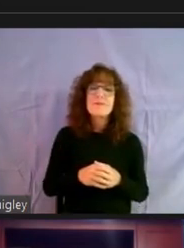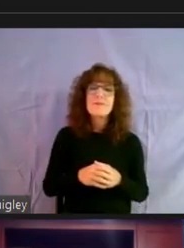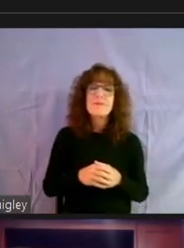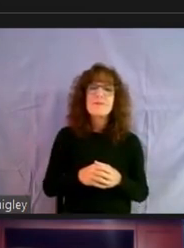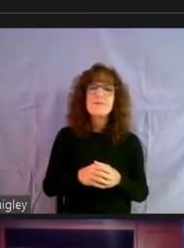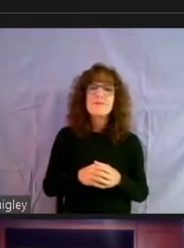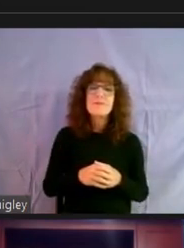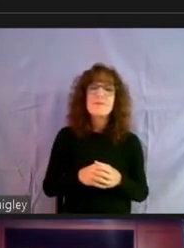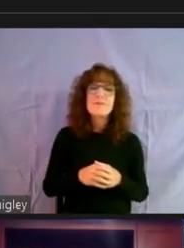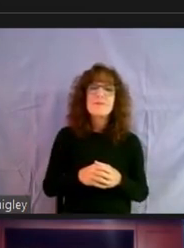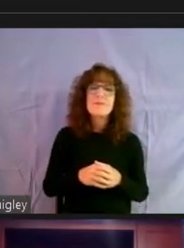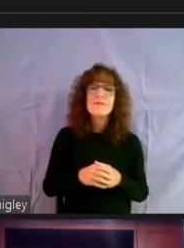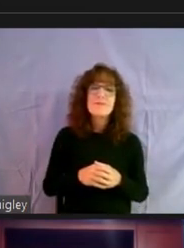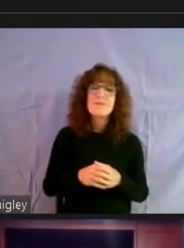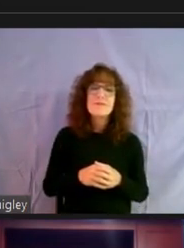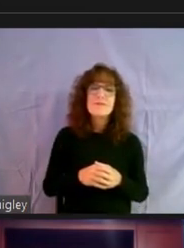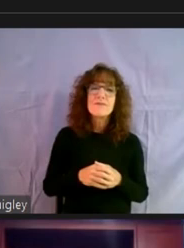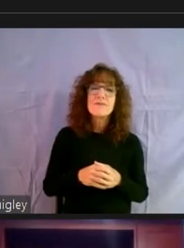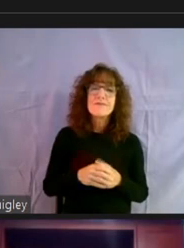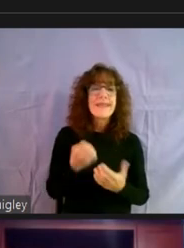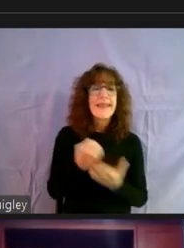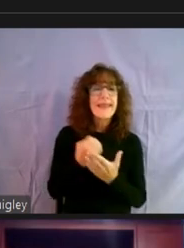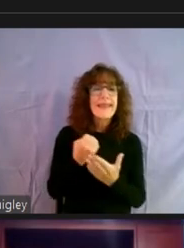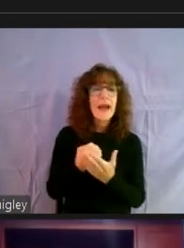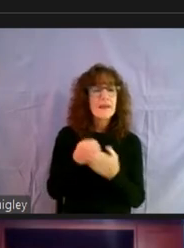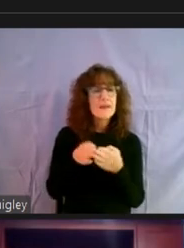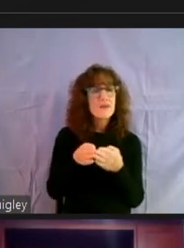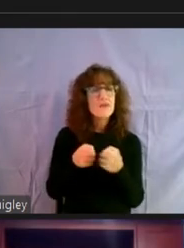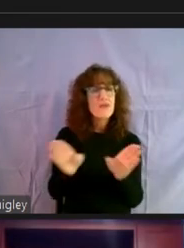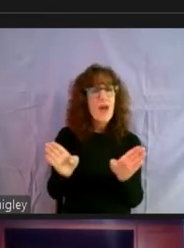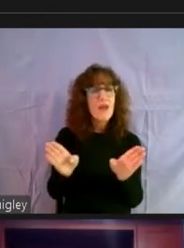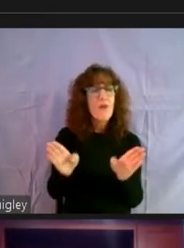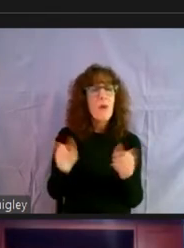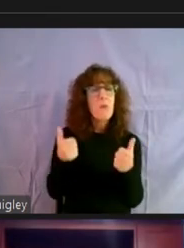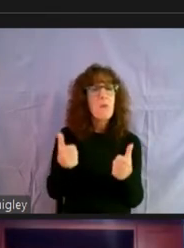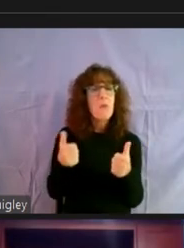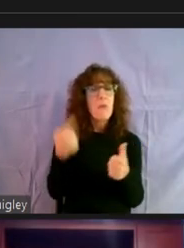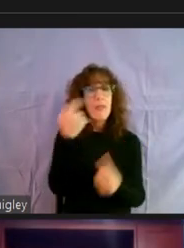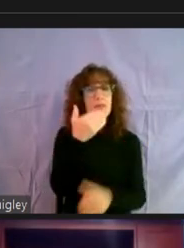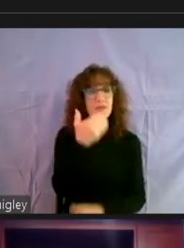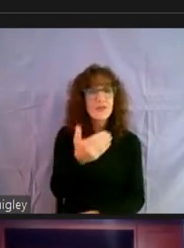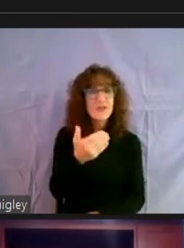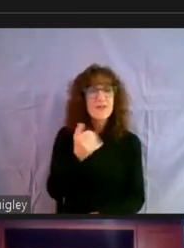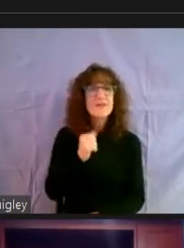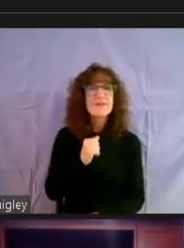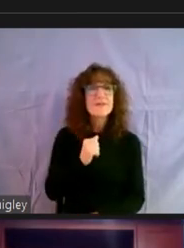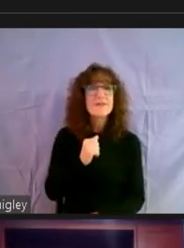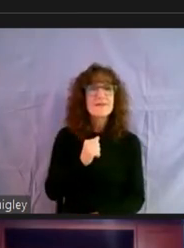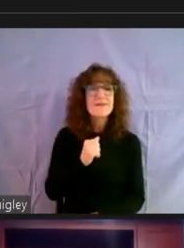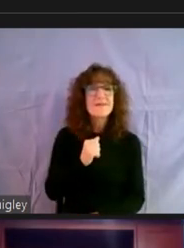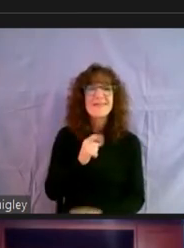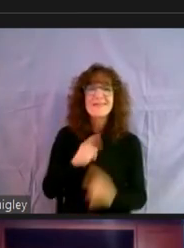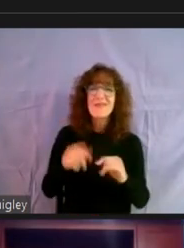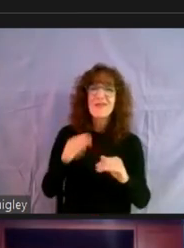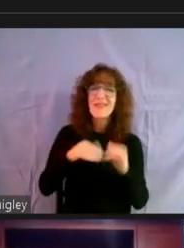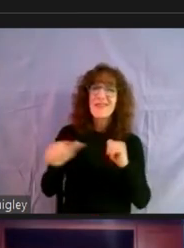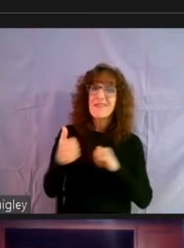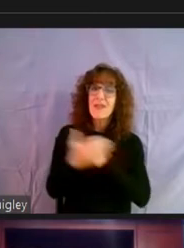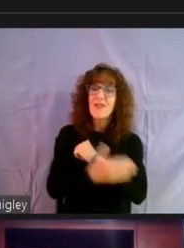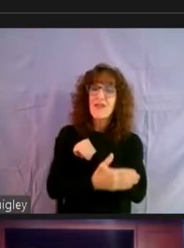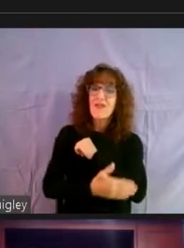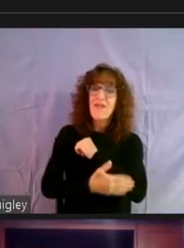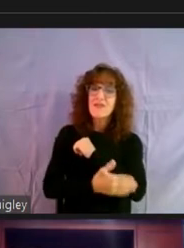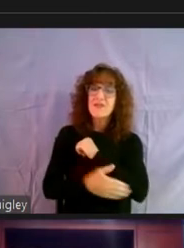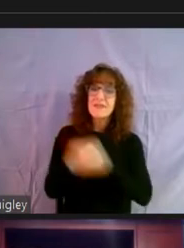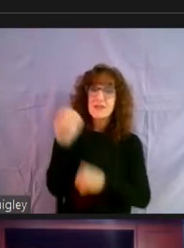how the economy had been done overall looks really good, but unlike some other countries in Europe